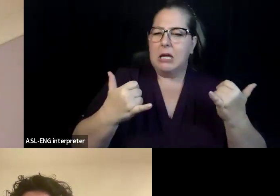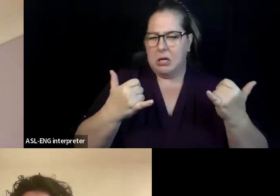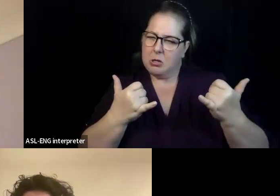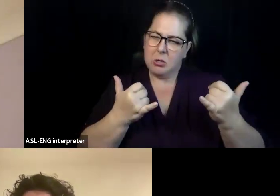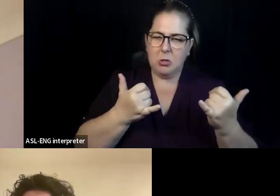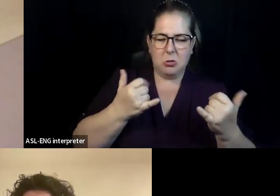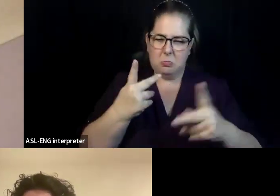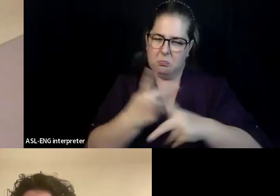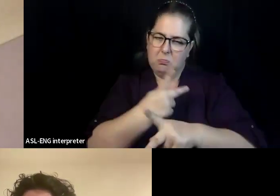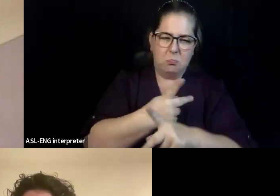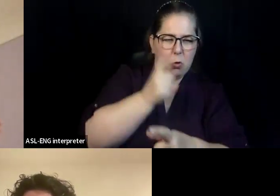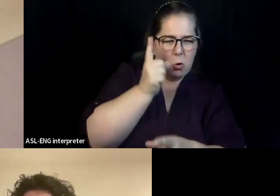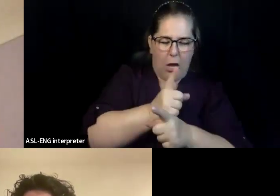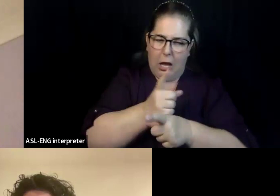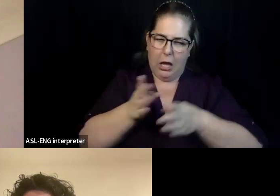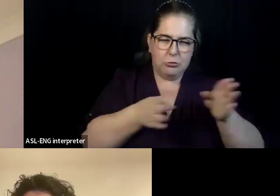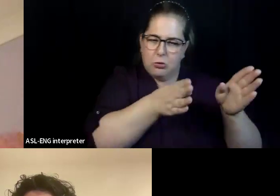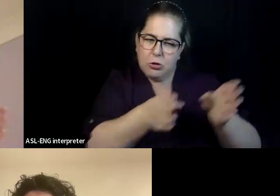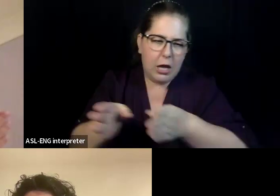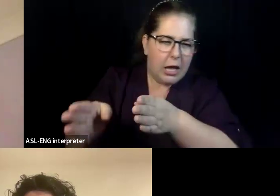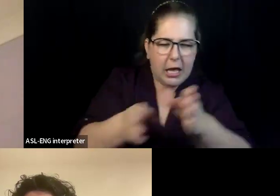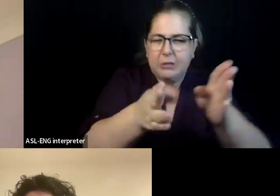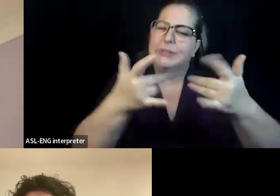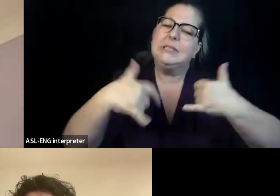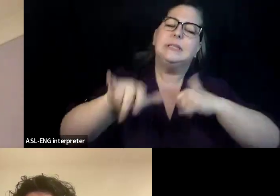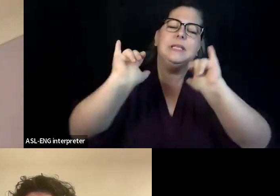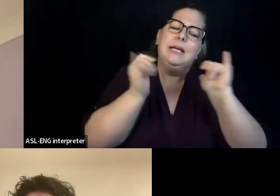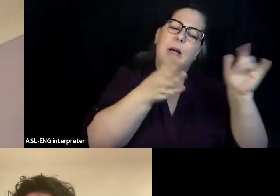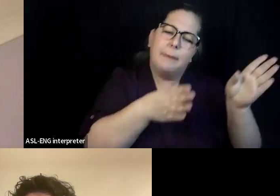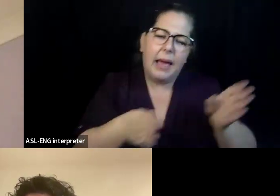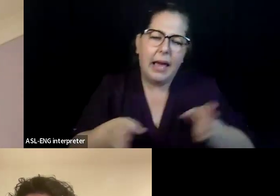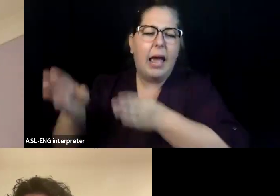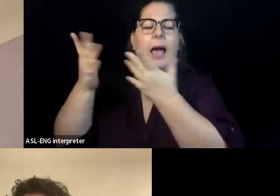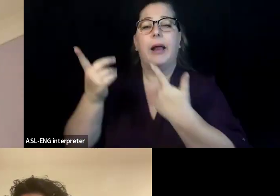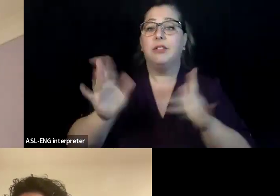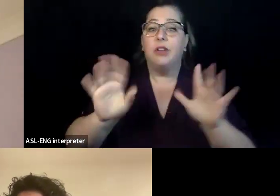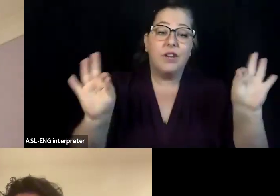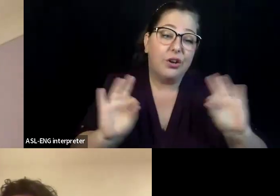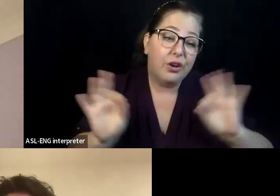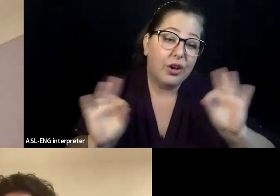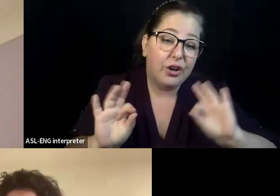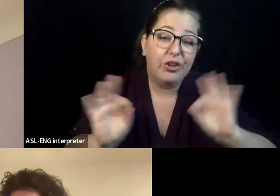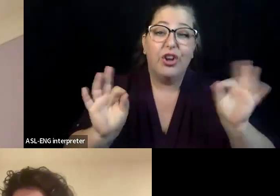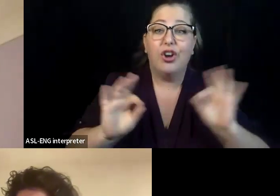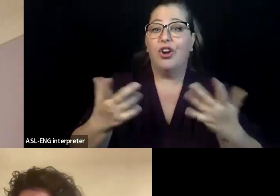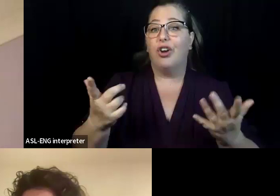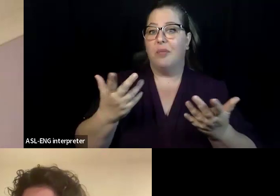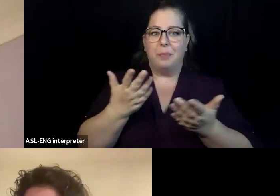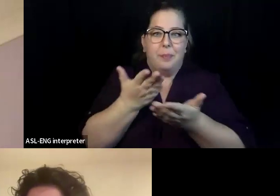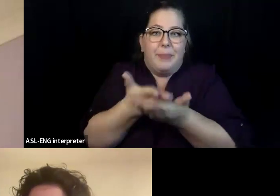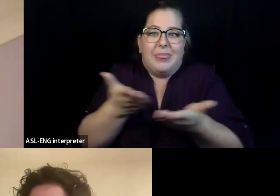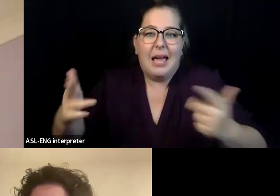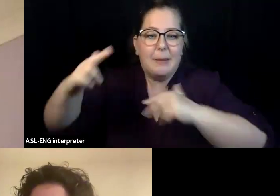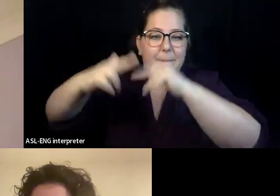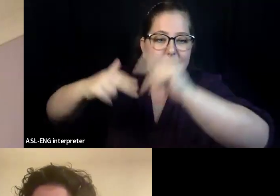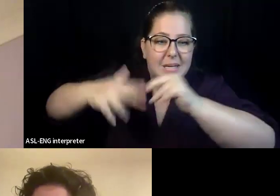built and purchased are being purchased and built really early. Um, so that when we set, when that launch date is, it's going to plan for that